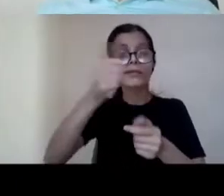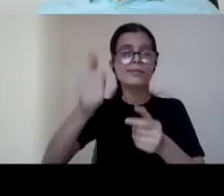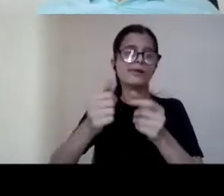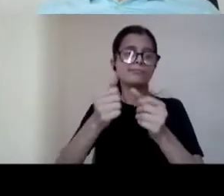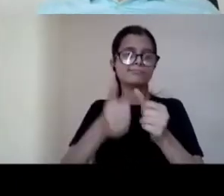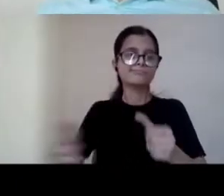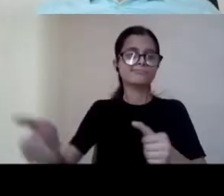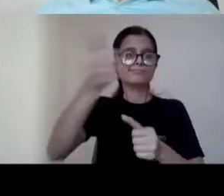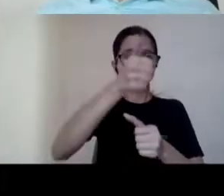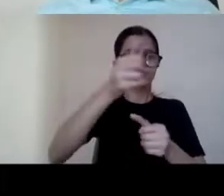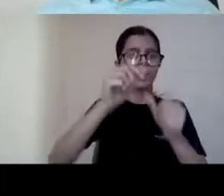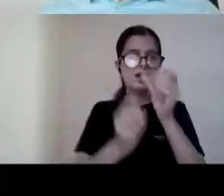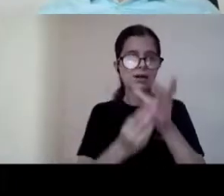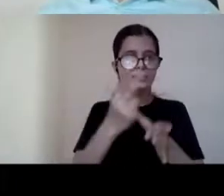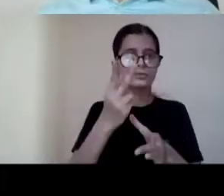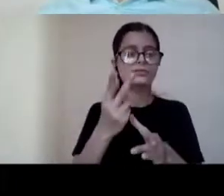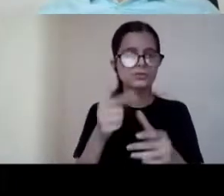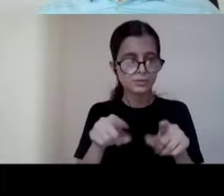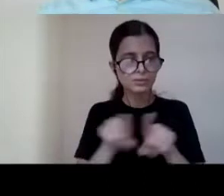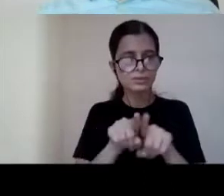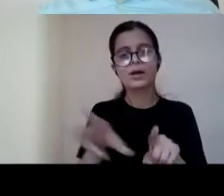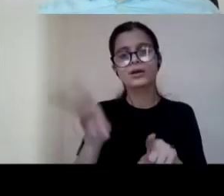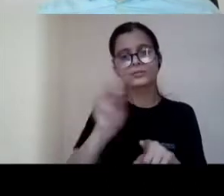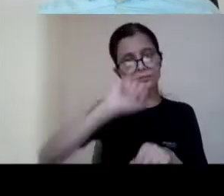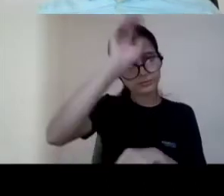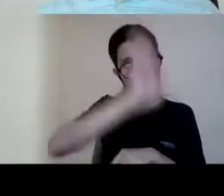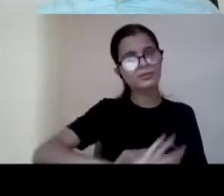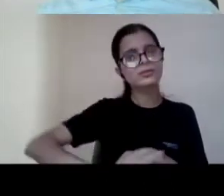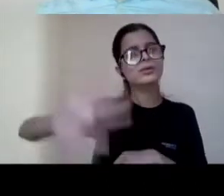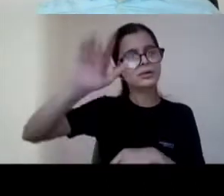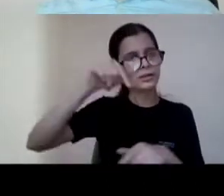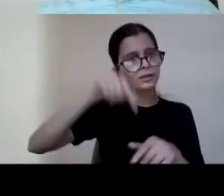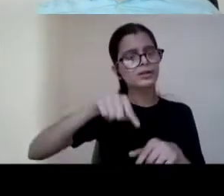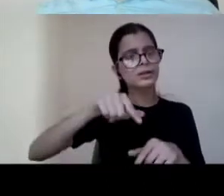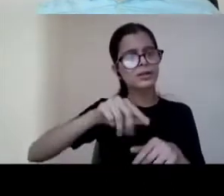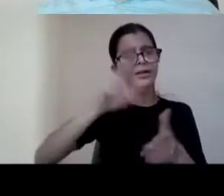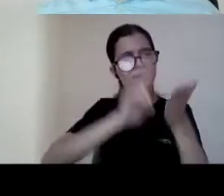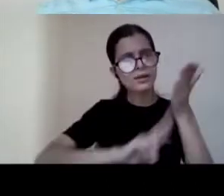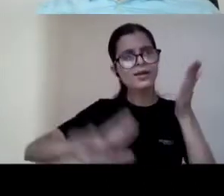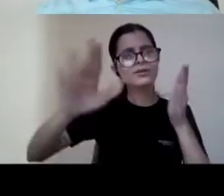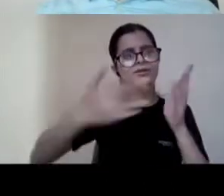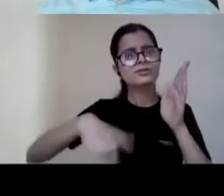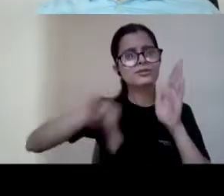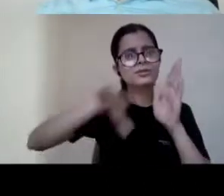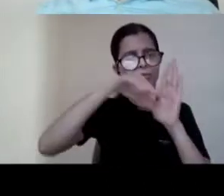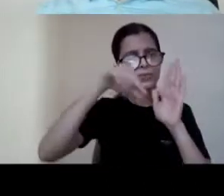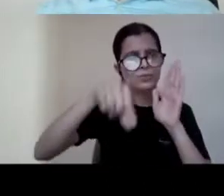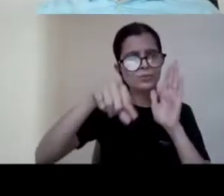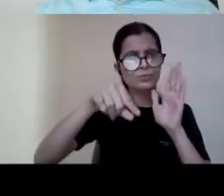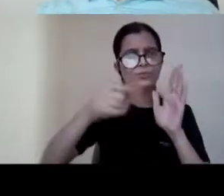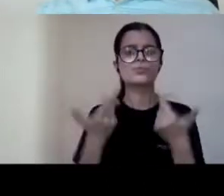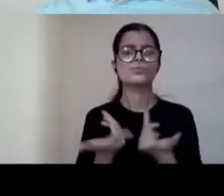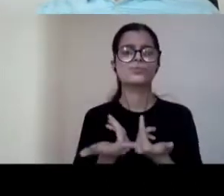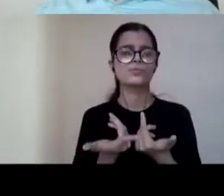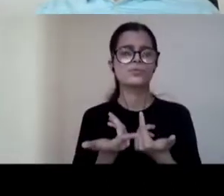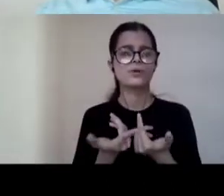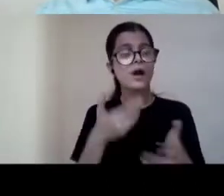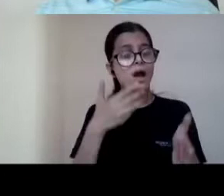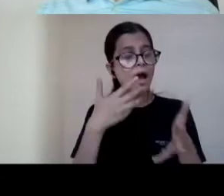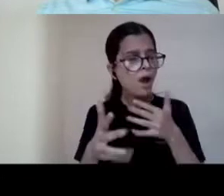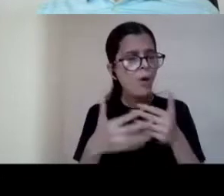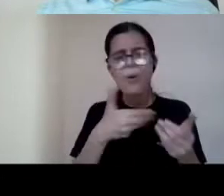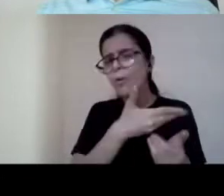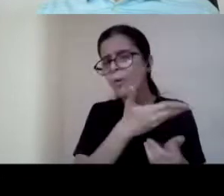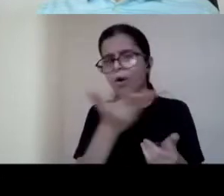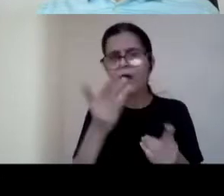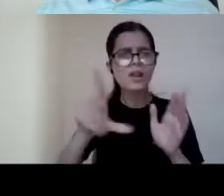again uh in india uh at the national level which are much closer to us is that every law that is